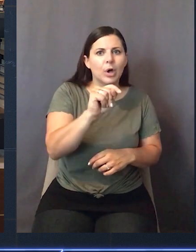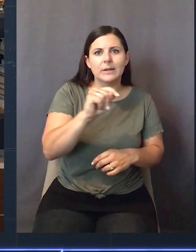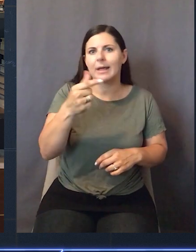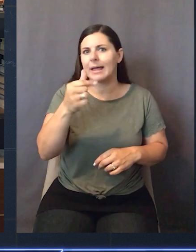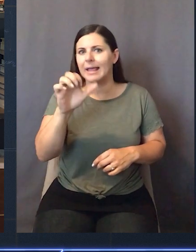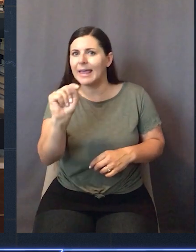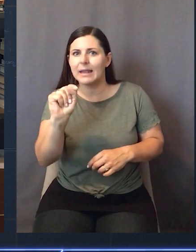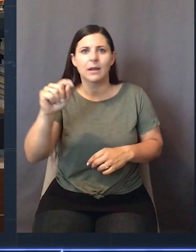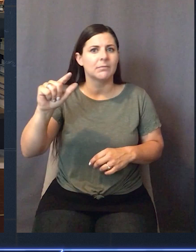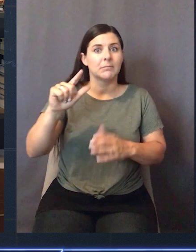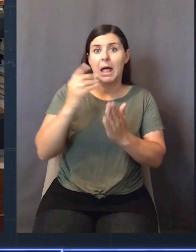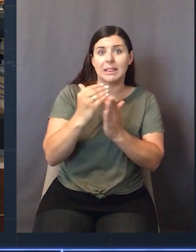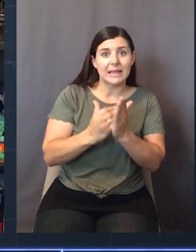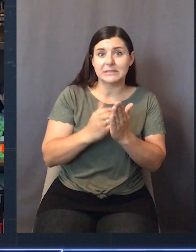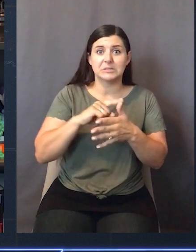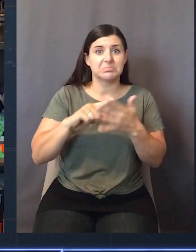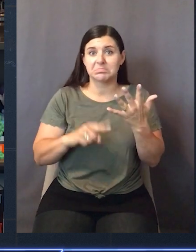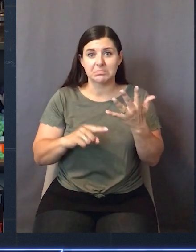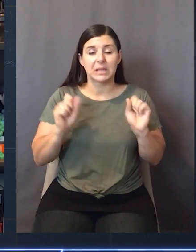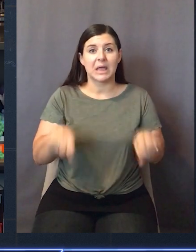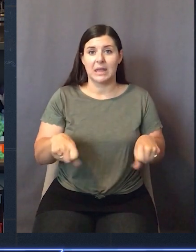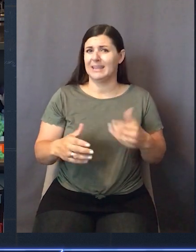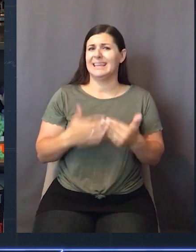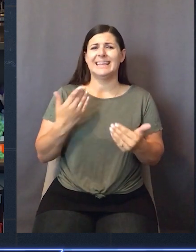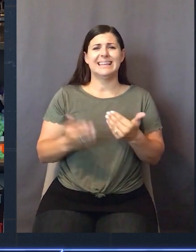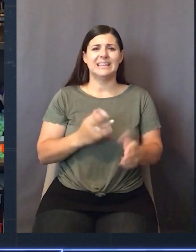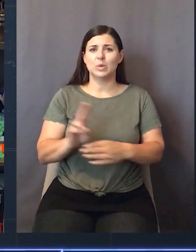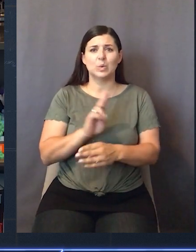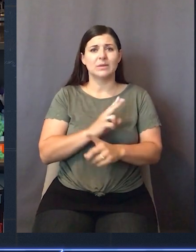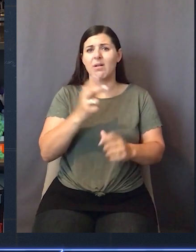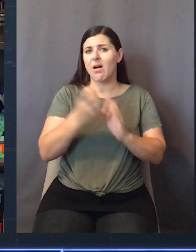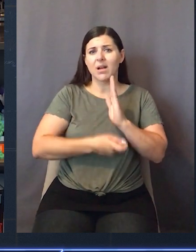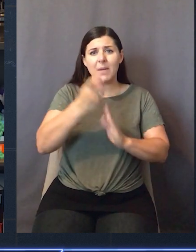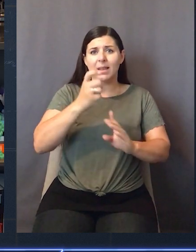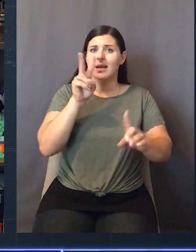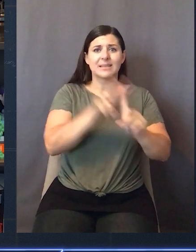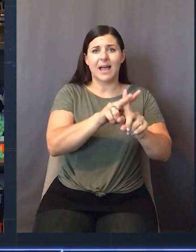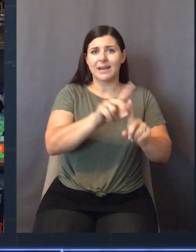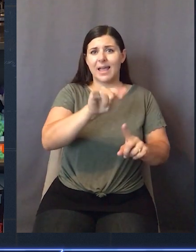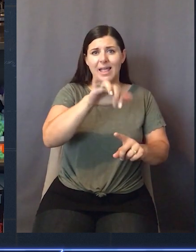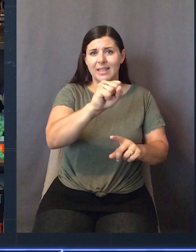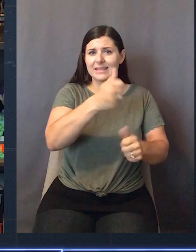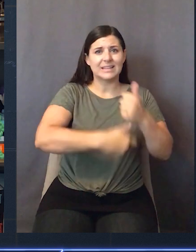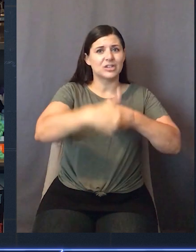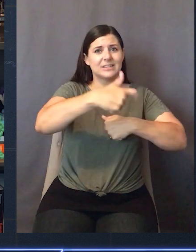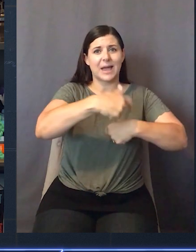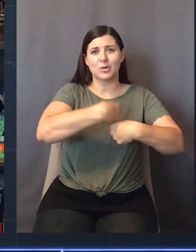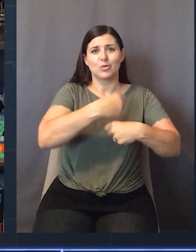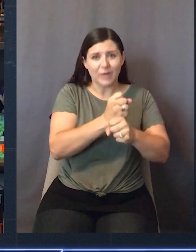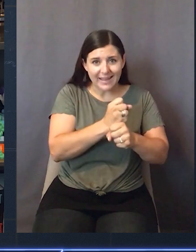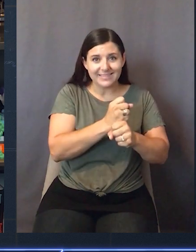a put, a get, a list, and so forth. It's super easy to use because we assign an alias automatically when we create an access point for you.